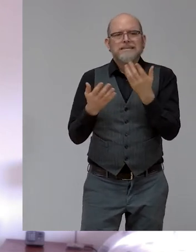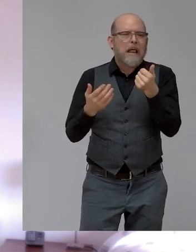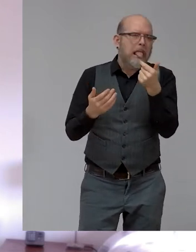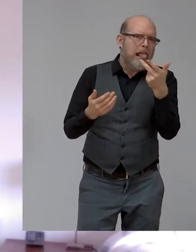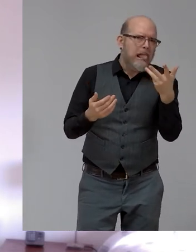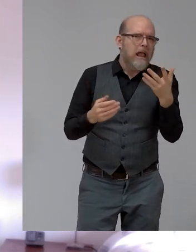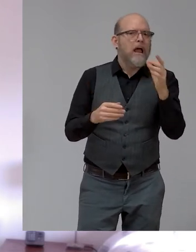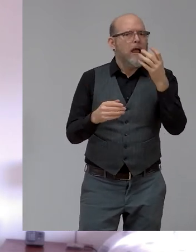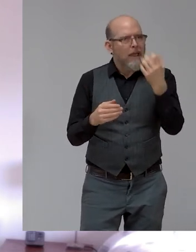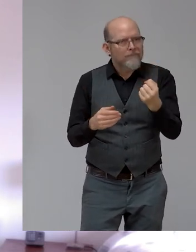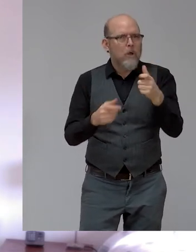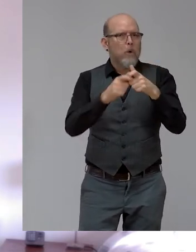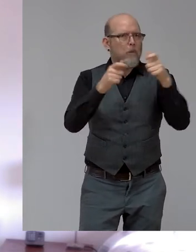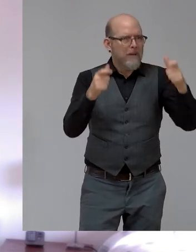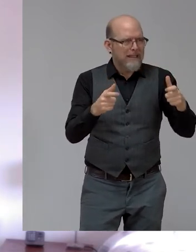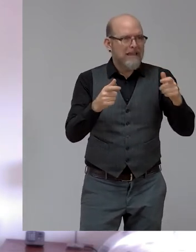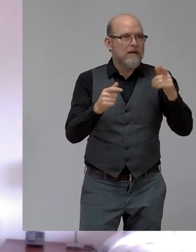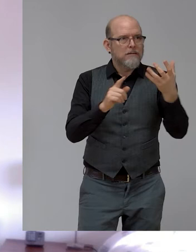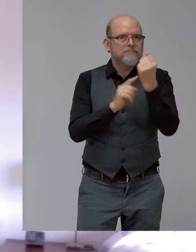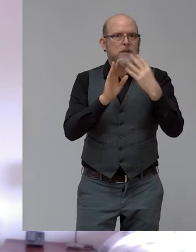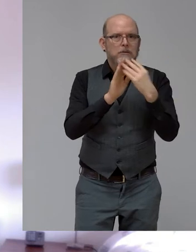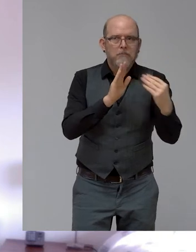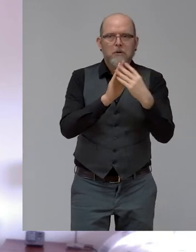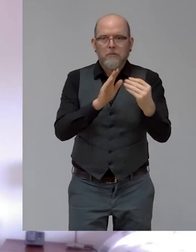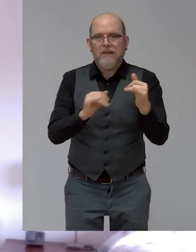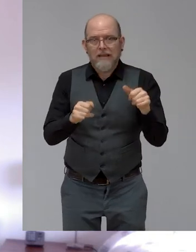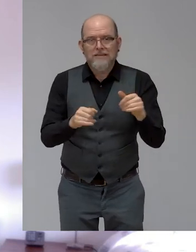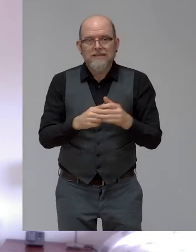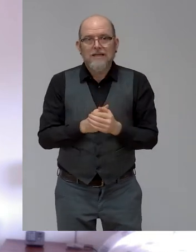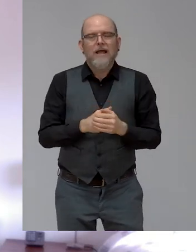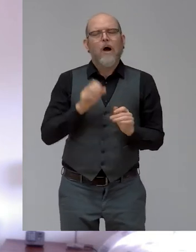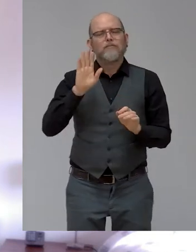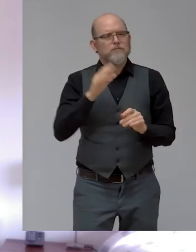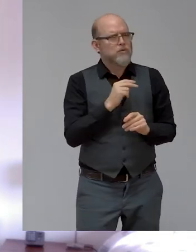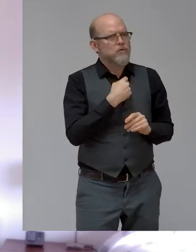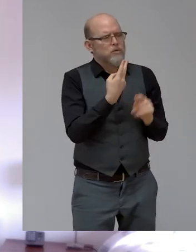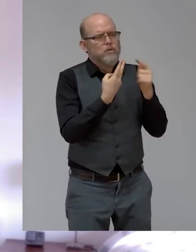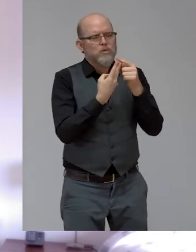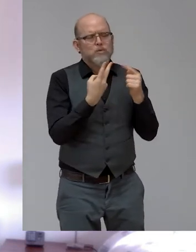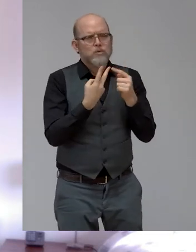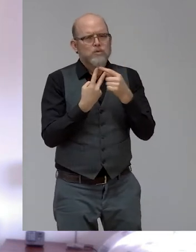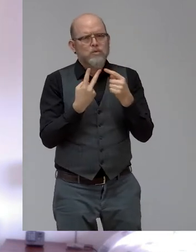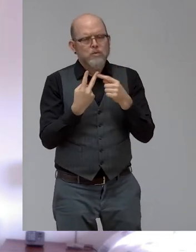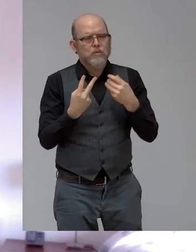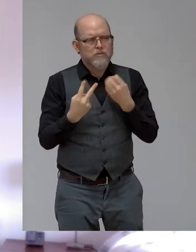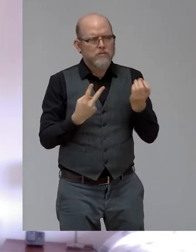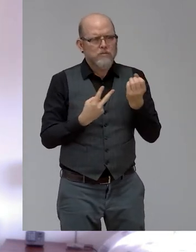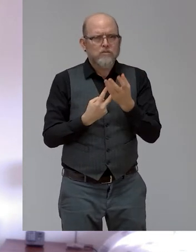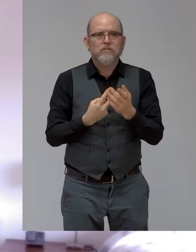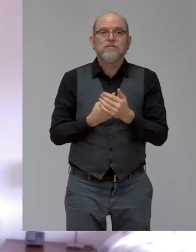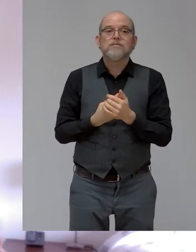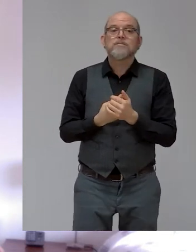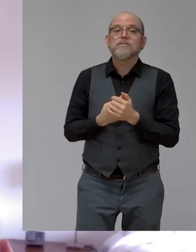So, Susan, look, there are two things to this, right? The first thing to this is what we talked about, success breeds success,